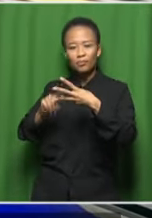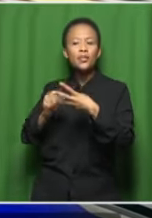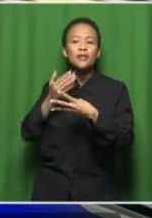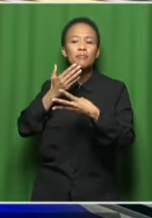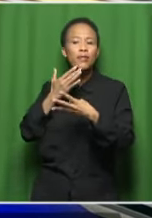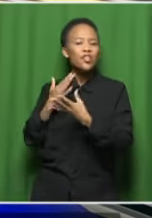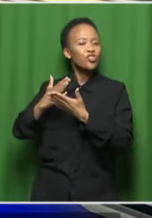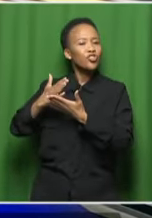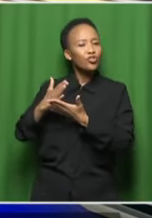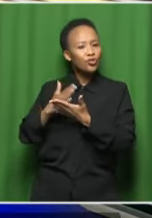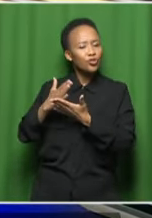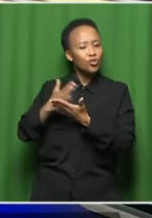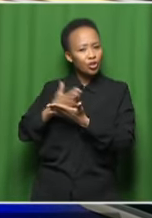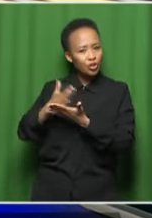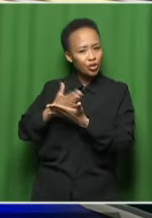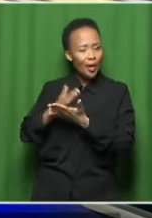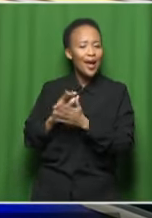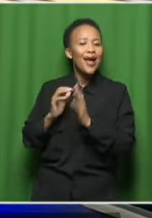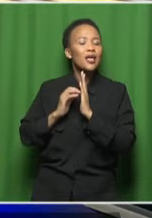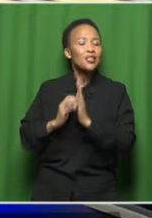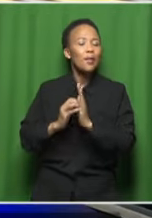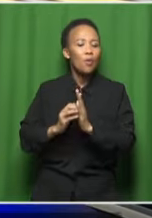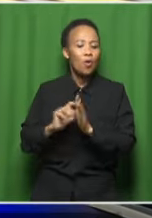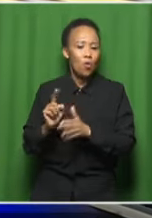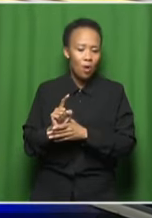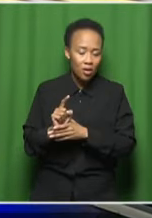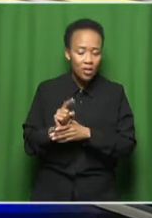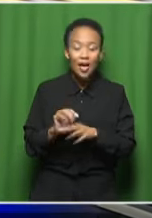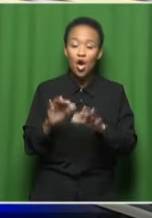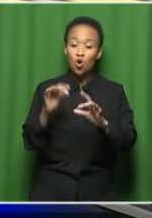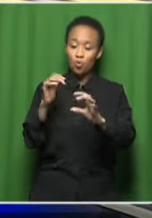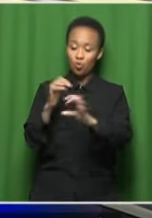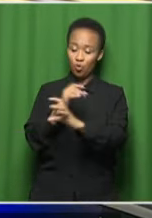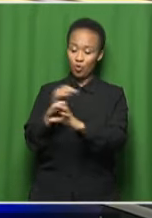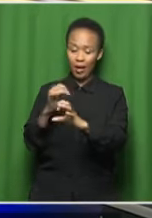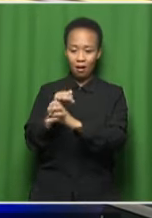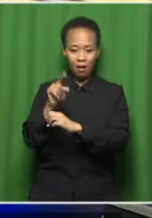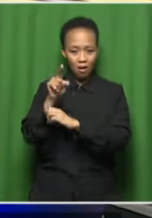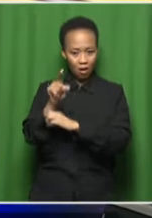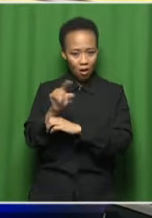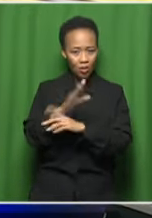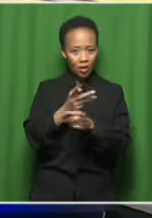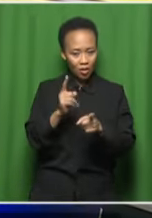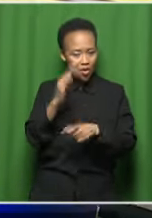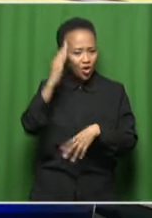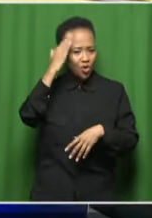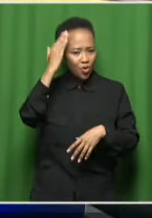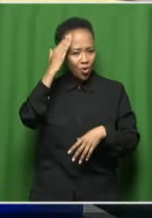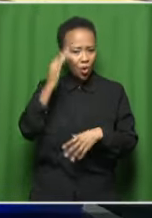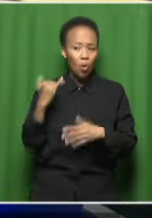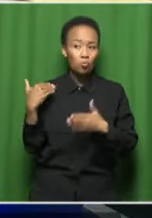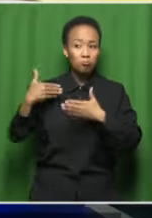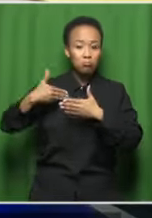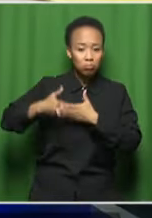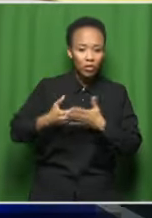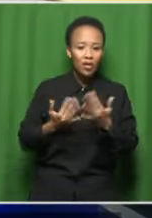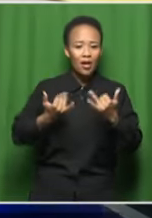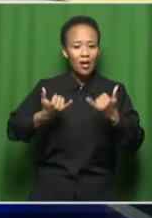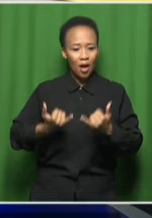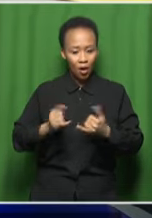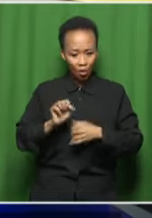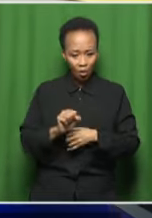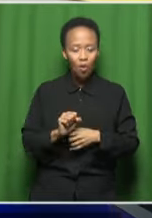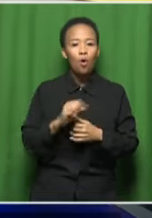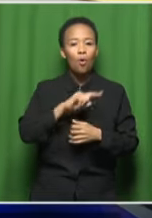you know, some of the contemporary jazz musicians that you know of, who still, to this present day, continue to carry the legacy